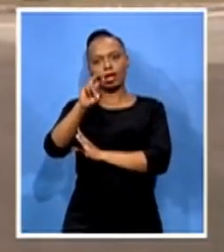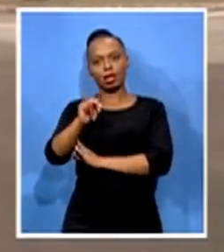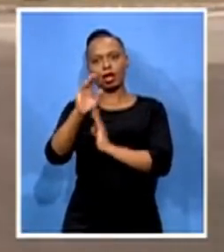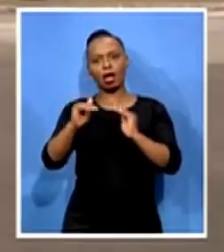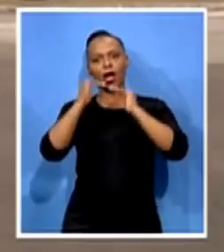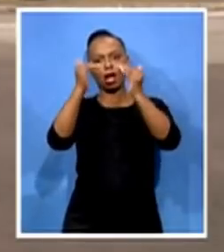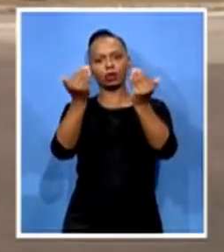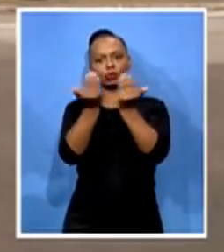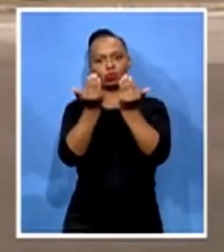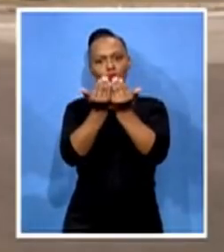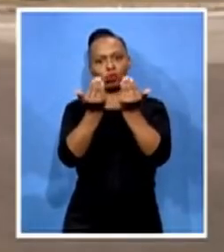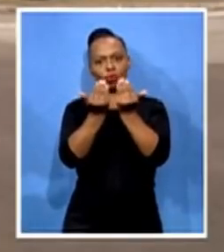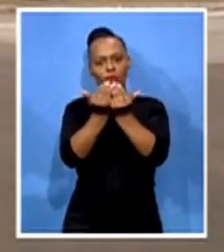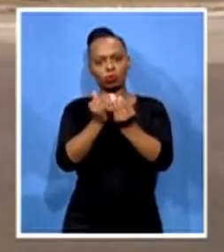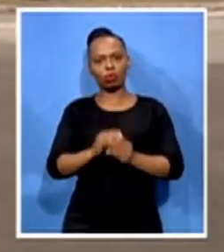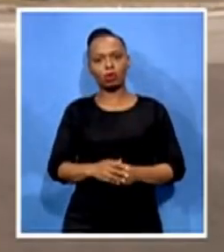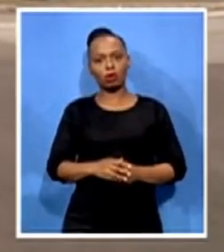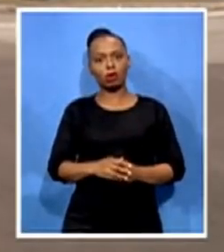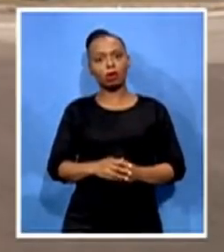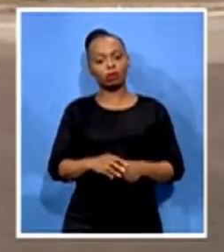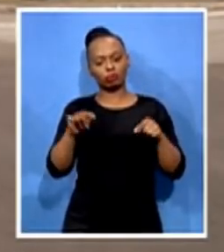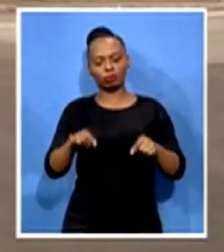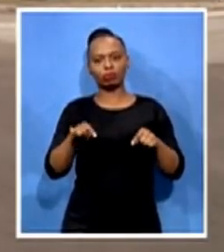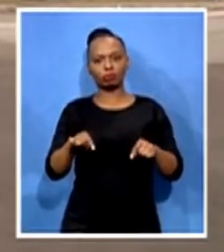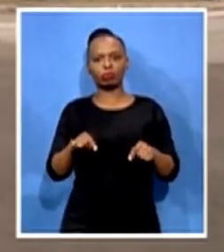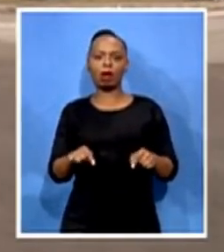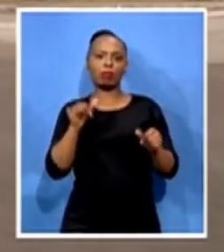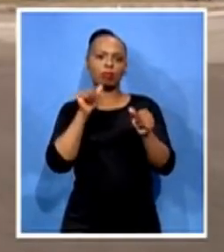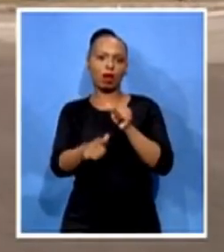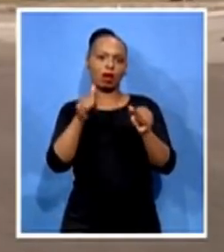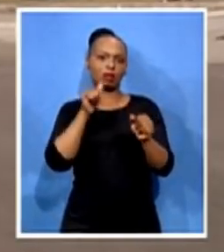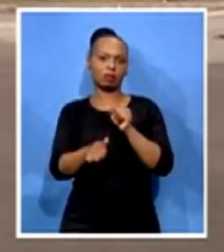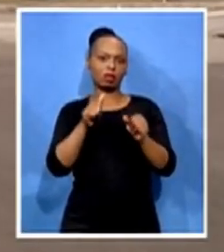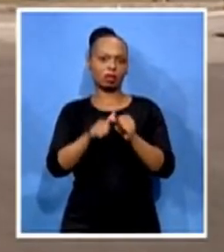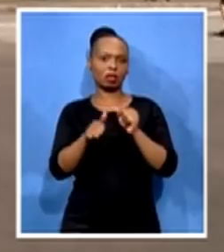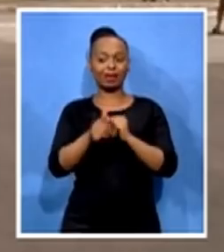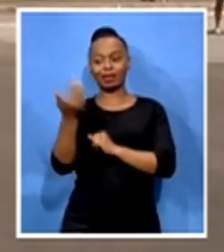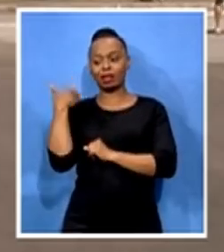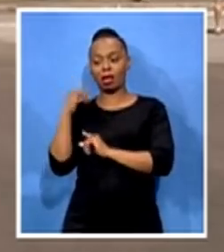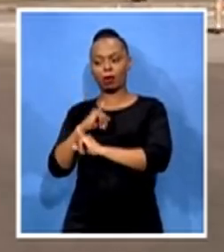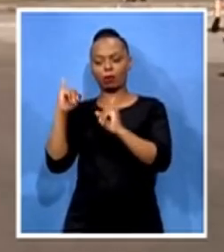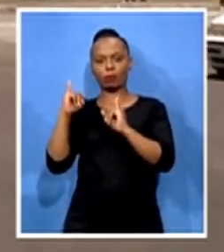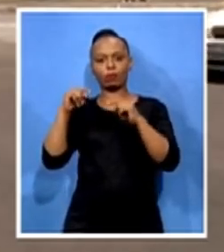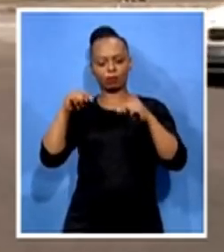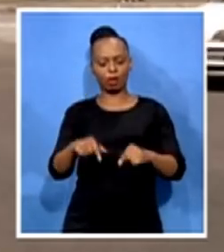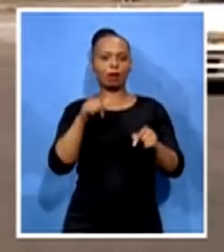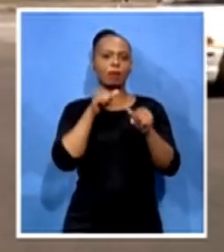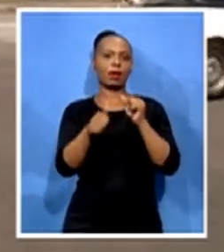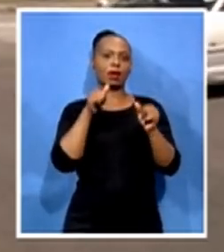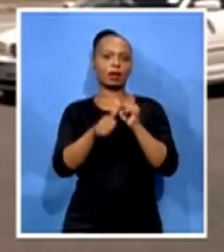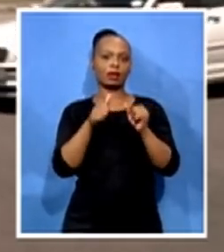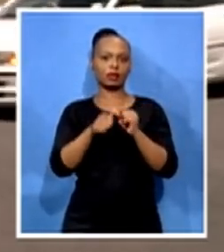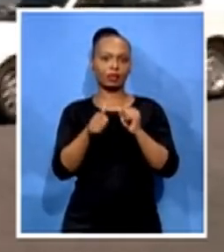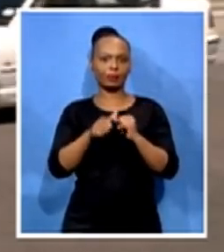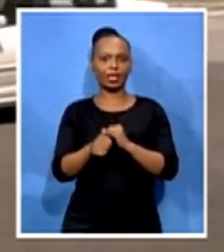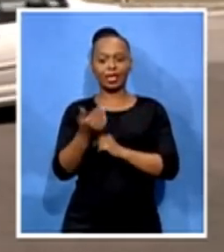is much calmer than it was yesterday. Of course, yesterday, this was the scene of violent clashes between